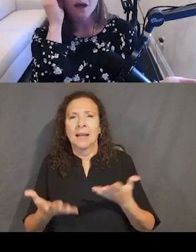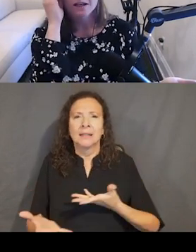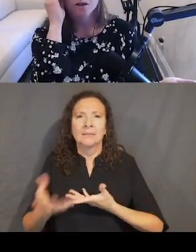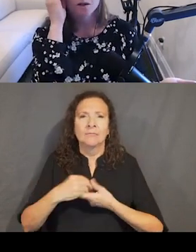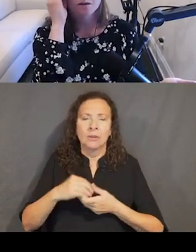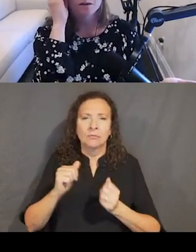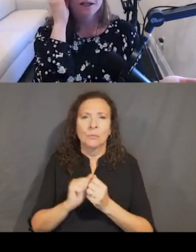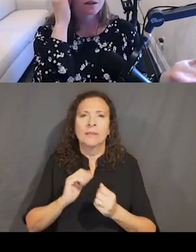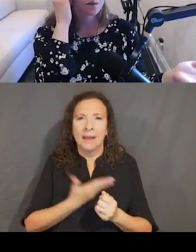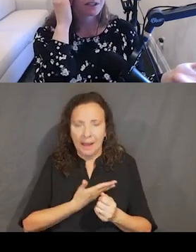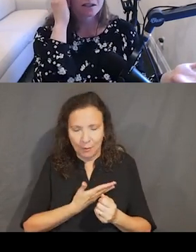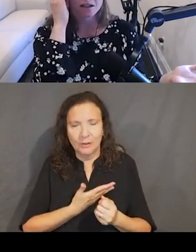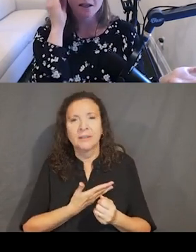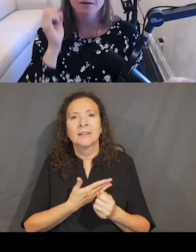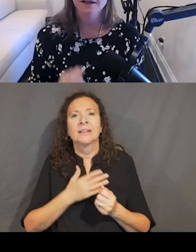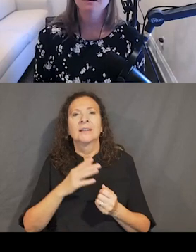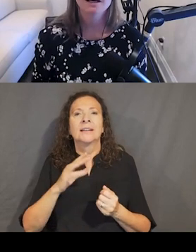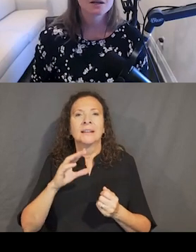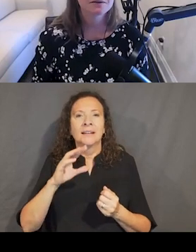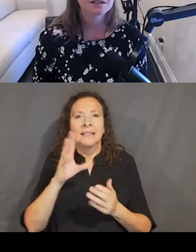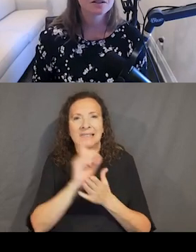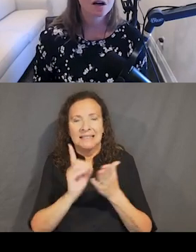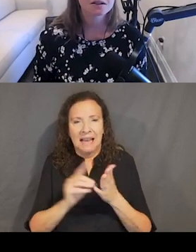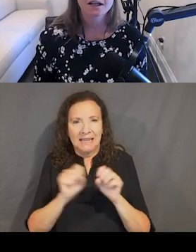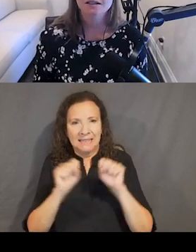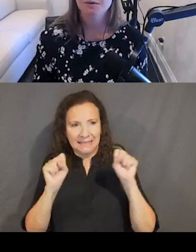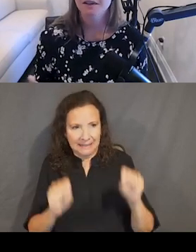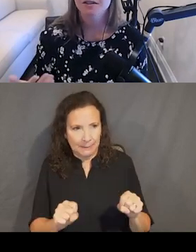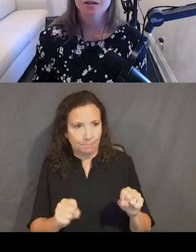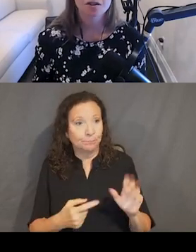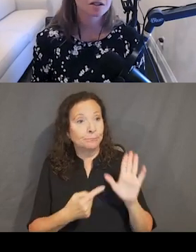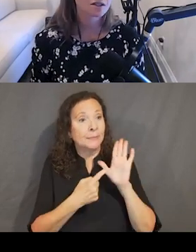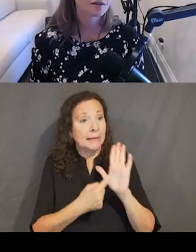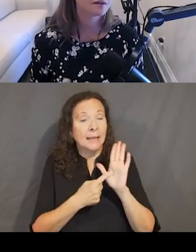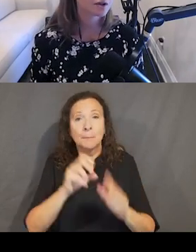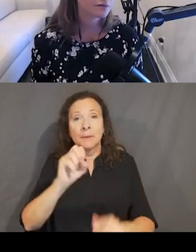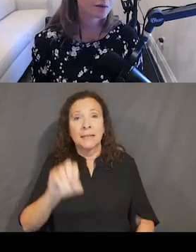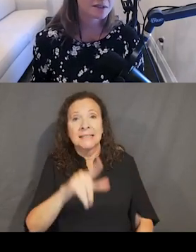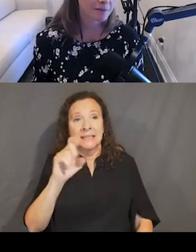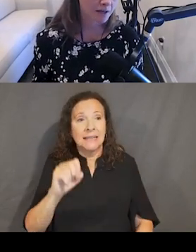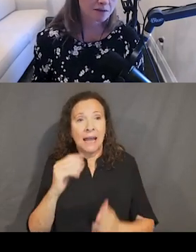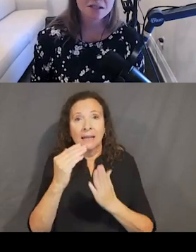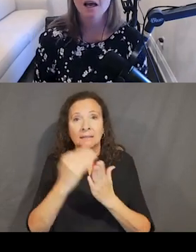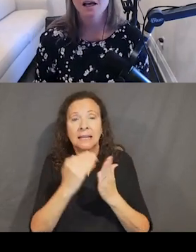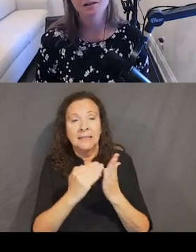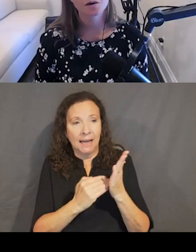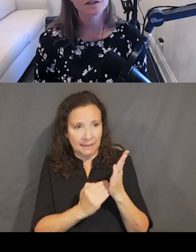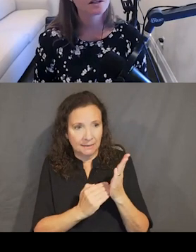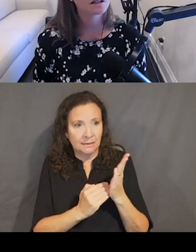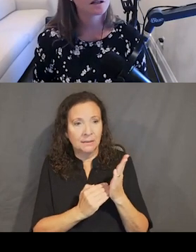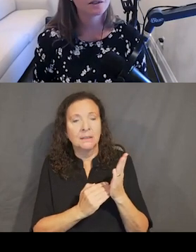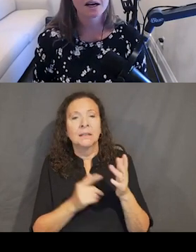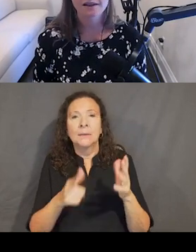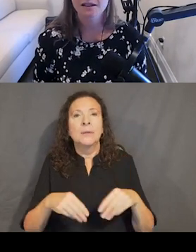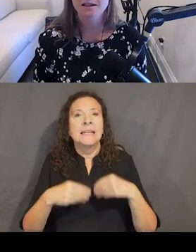And so an example would be a style guide, right? It provides your context. It provides your instructions for all of your components and patterns. And so